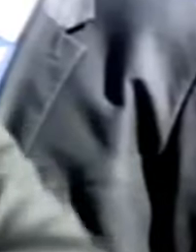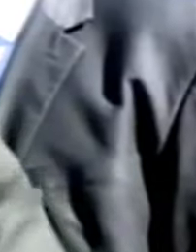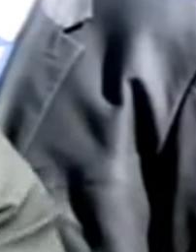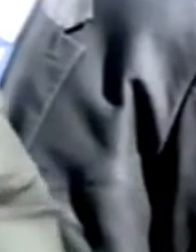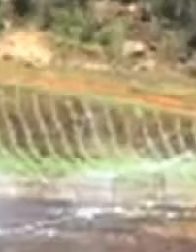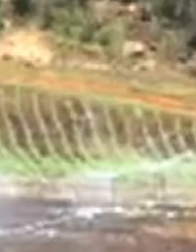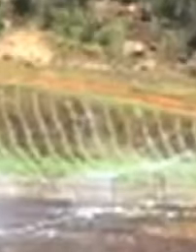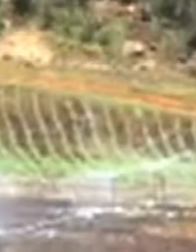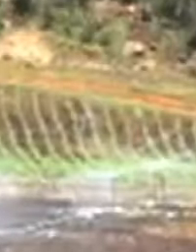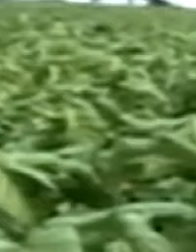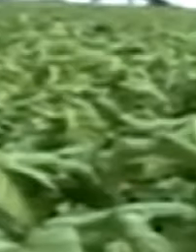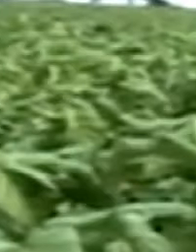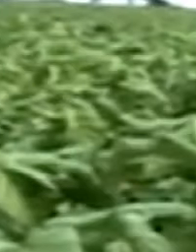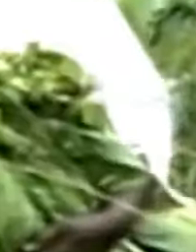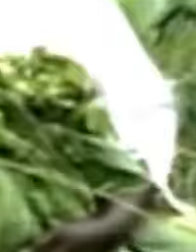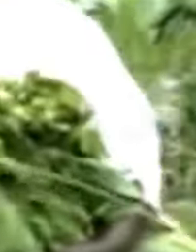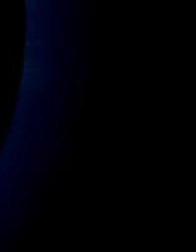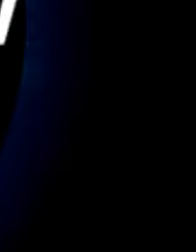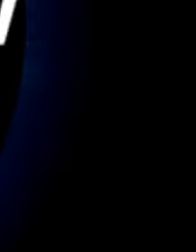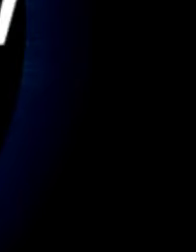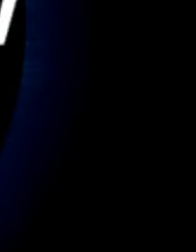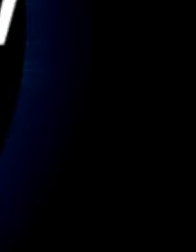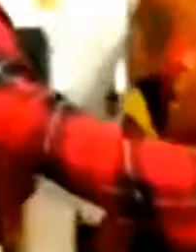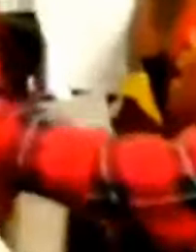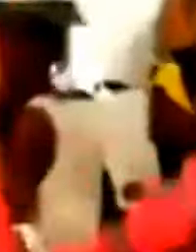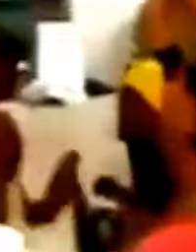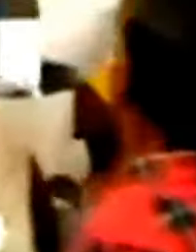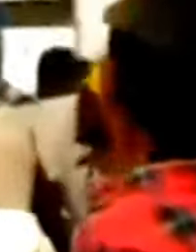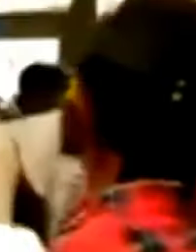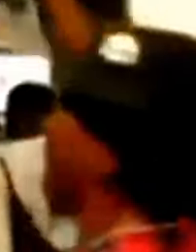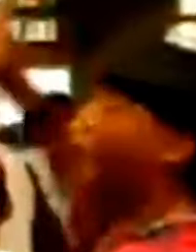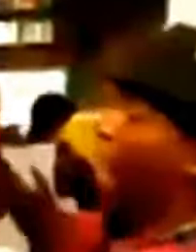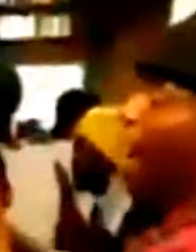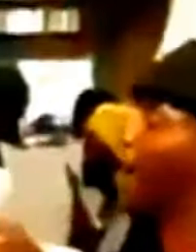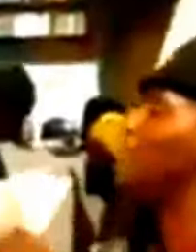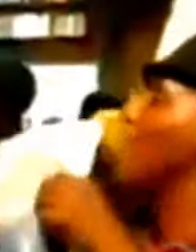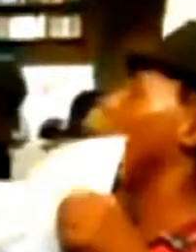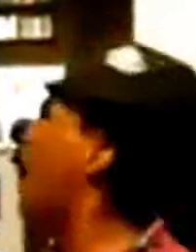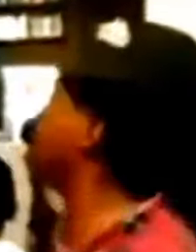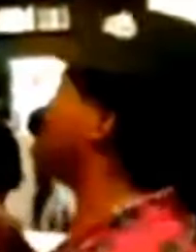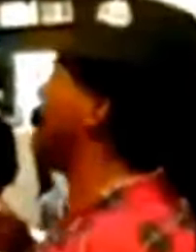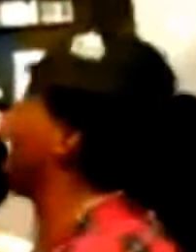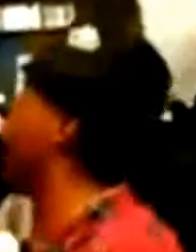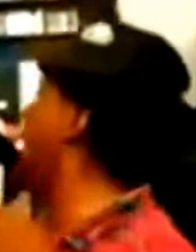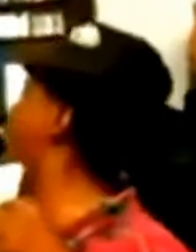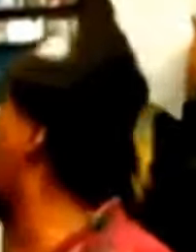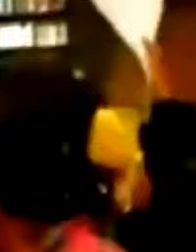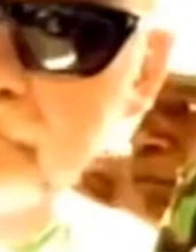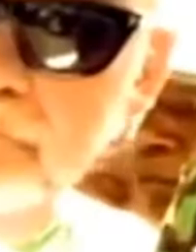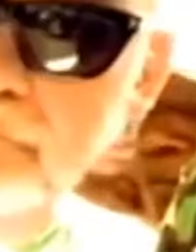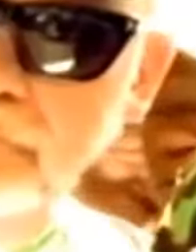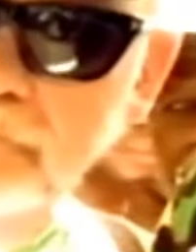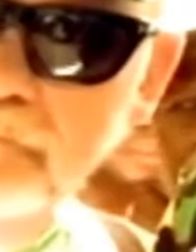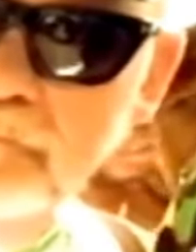deepen the political and economic crisis in Zimbabwe. A small group of people chanted Maheshule's name at the launch in Sandin City